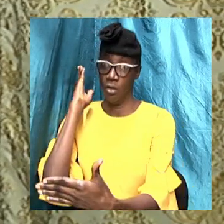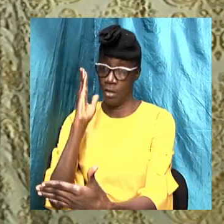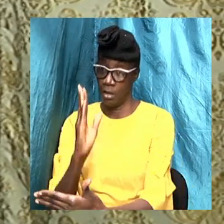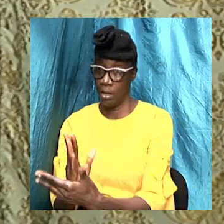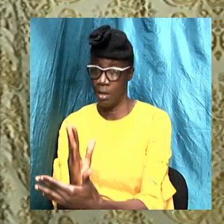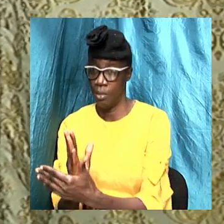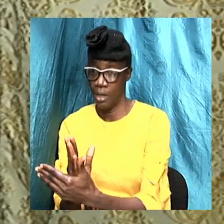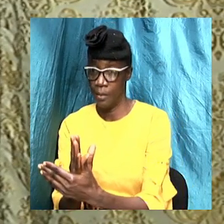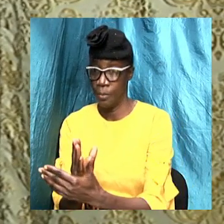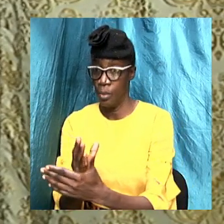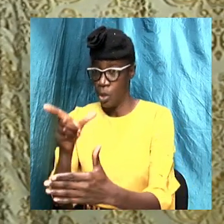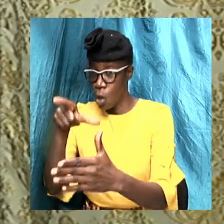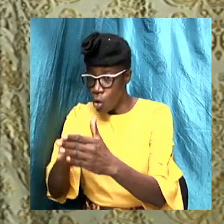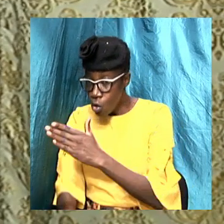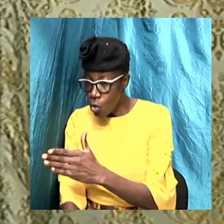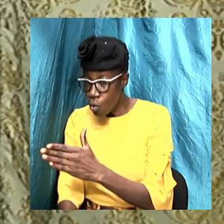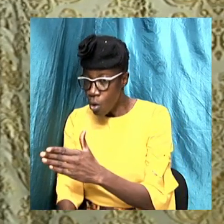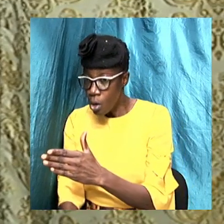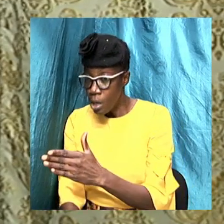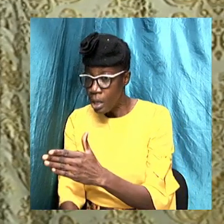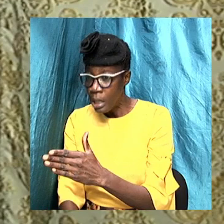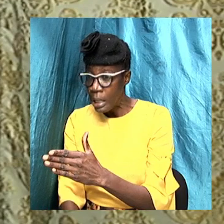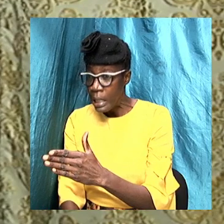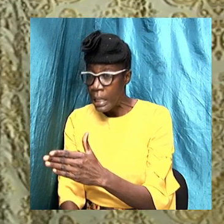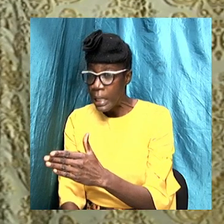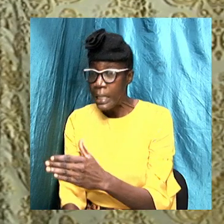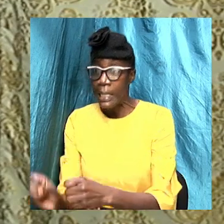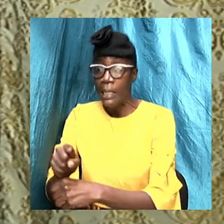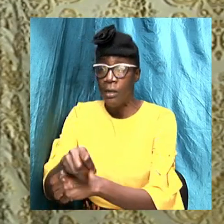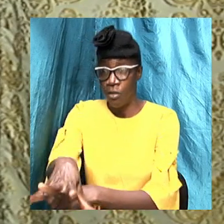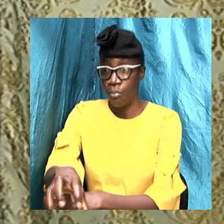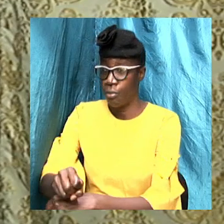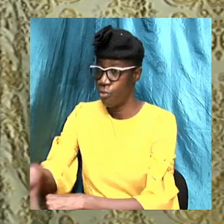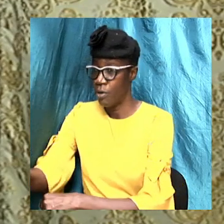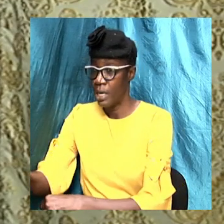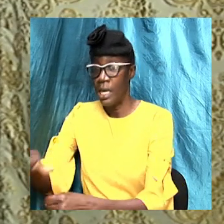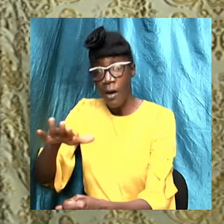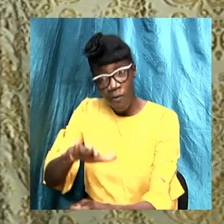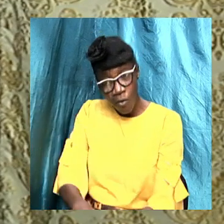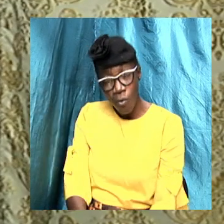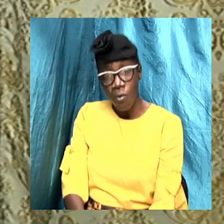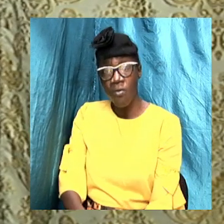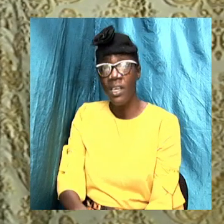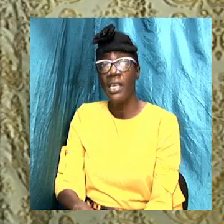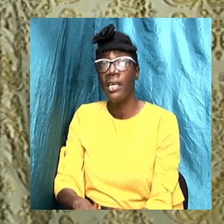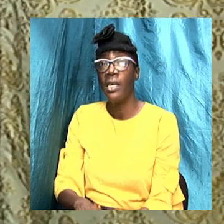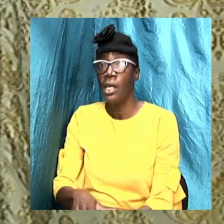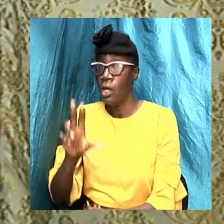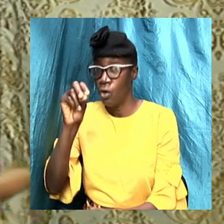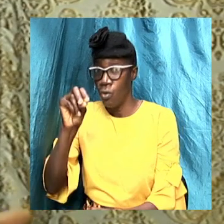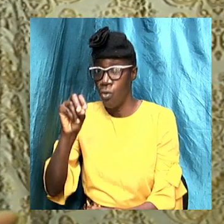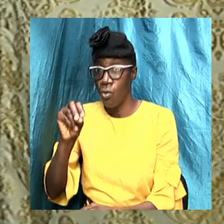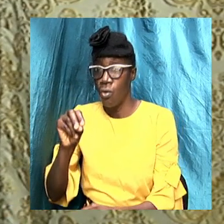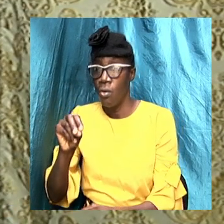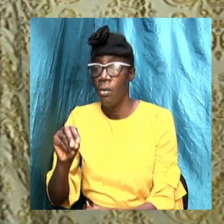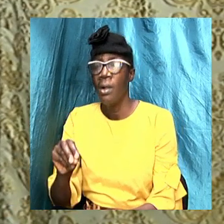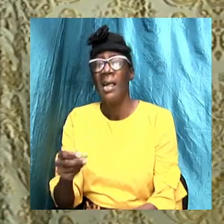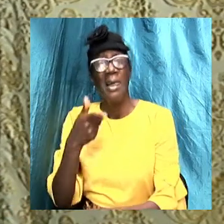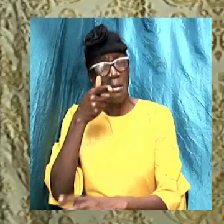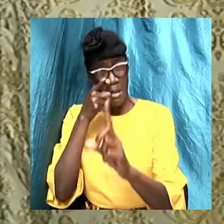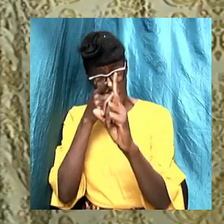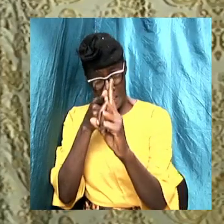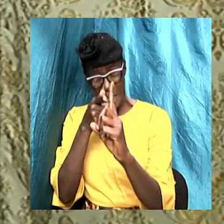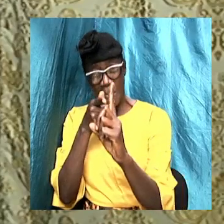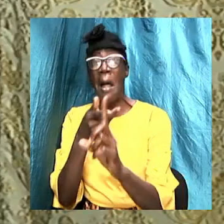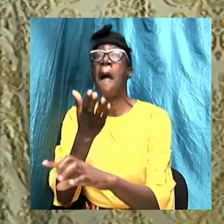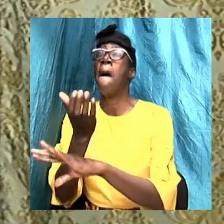in the rate of transmission of the COVID-19. Let me implore us before we get